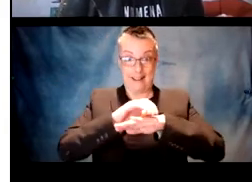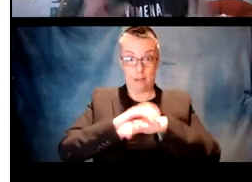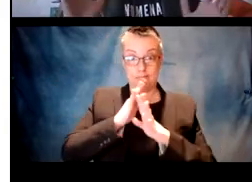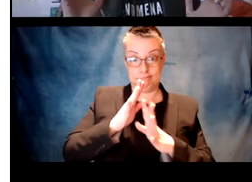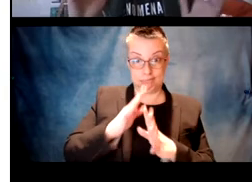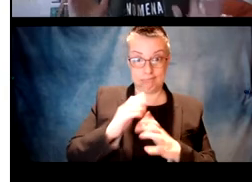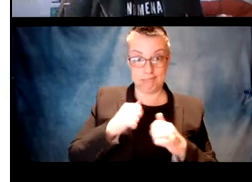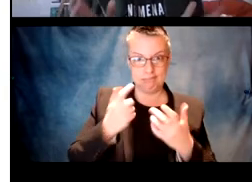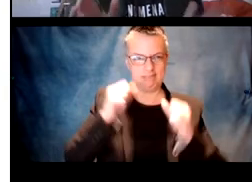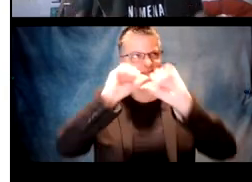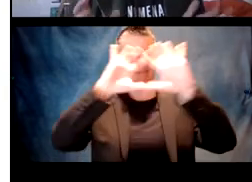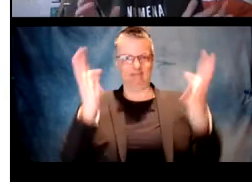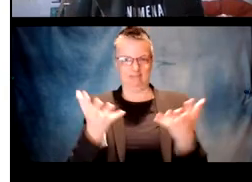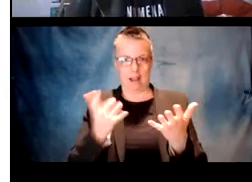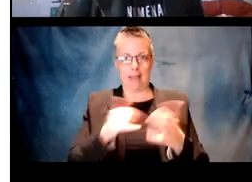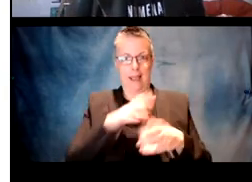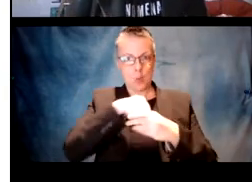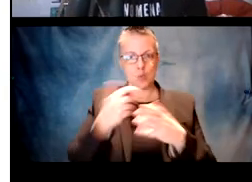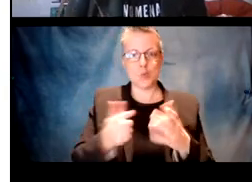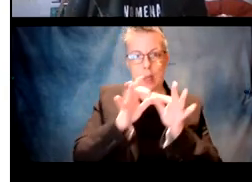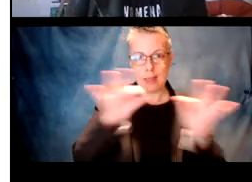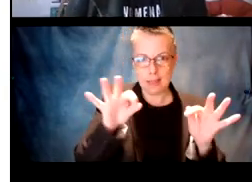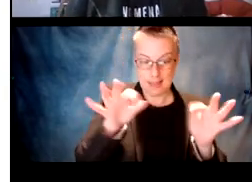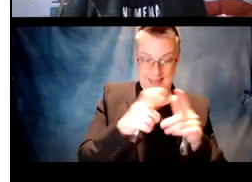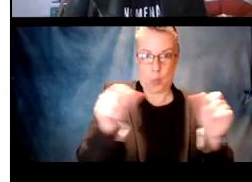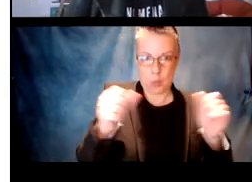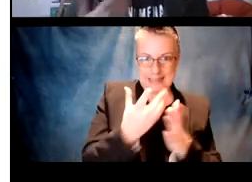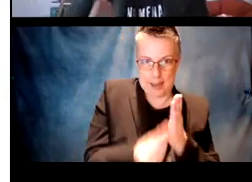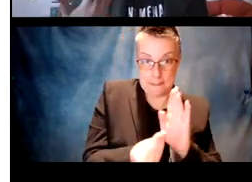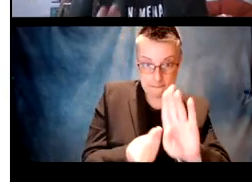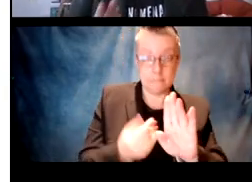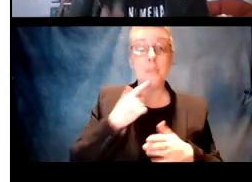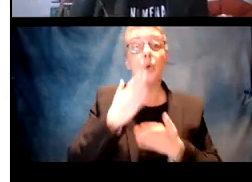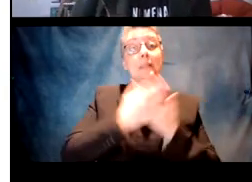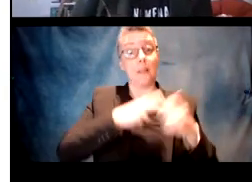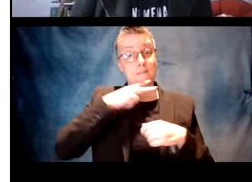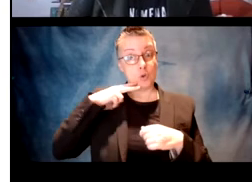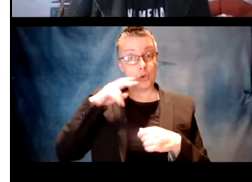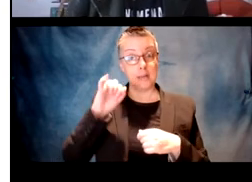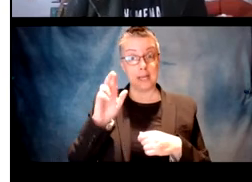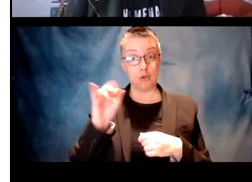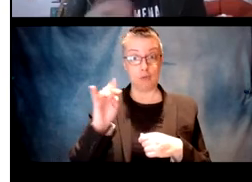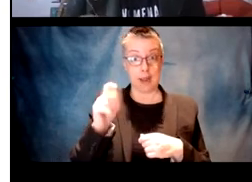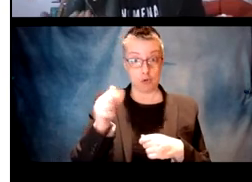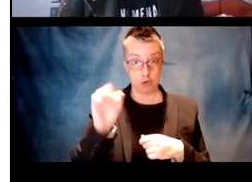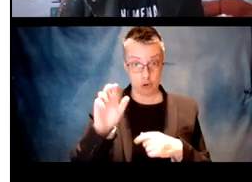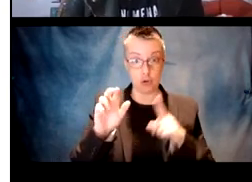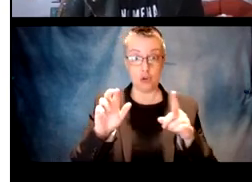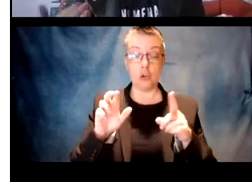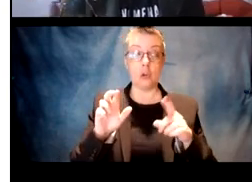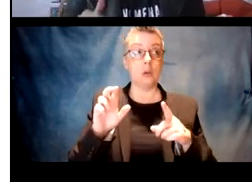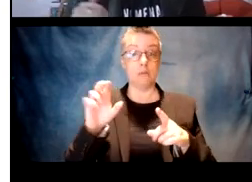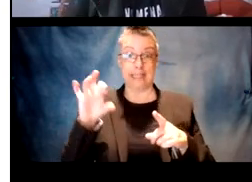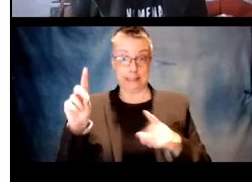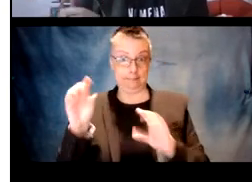includes a linguistically motivated gap. These are gaps that are required by the grammar. So we have irregular verbs